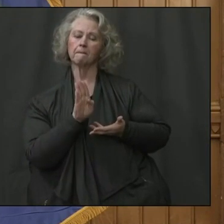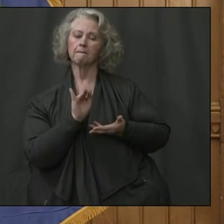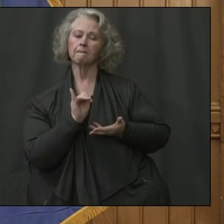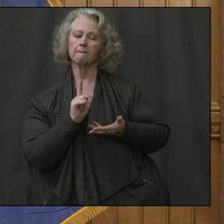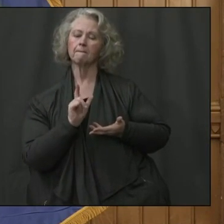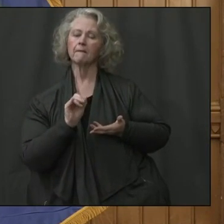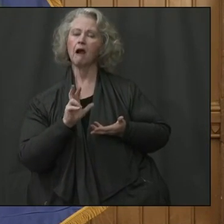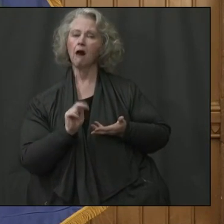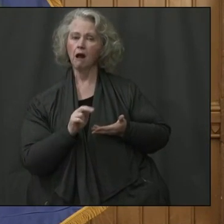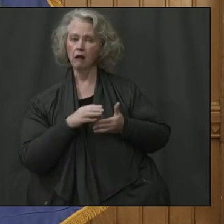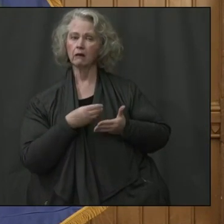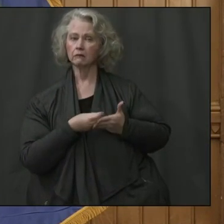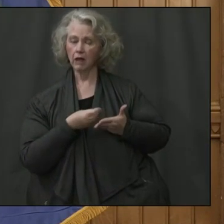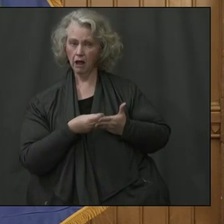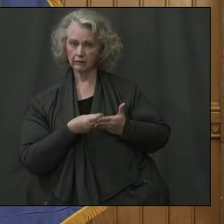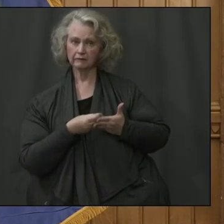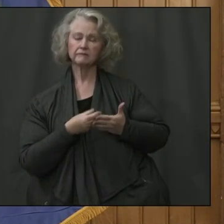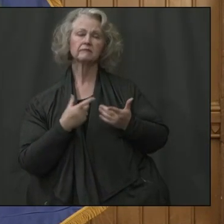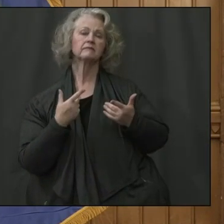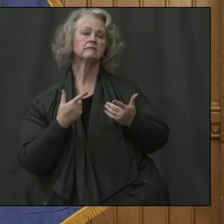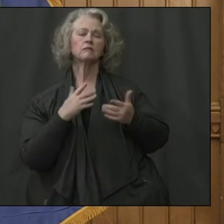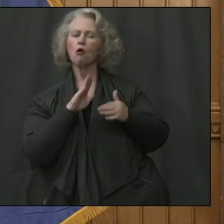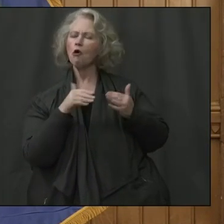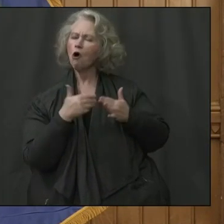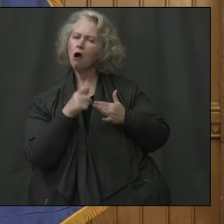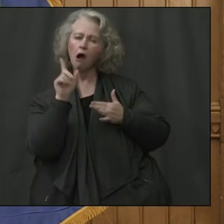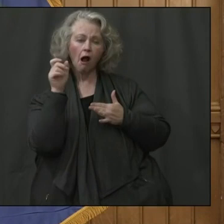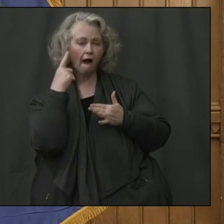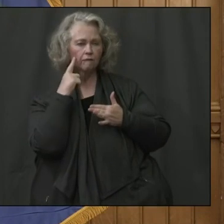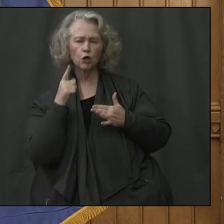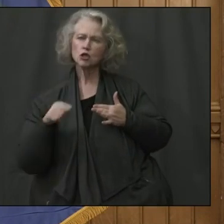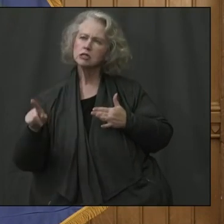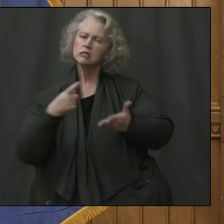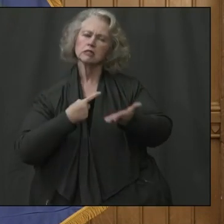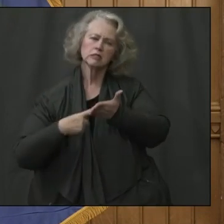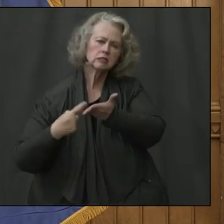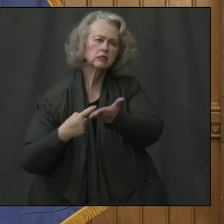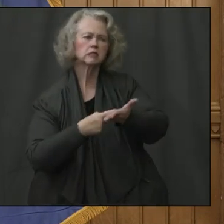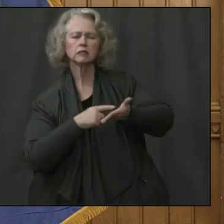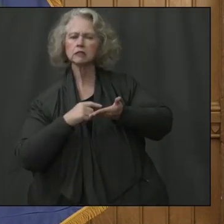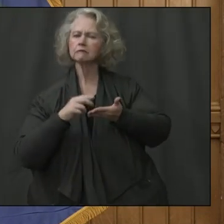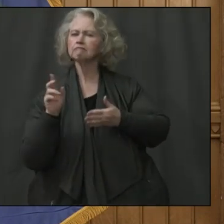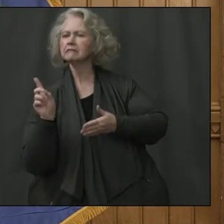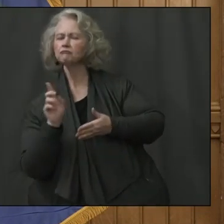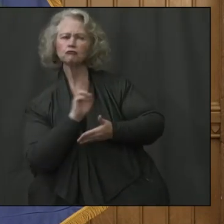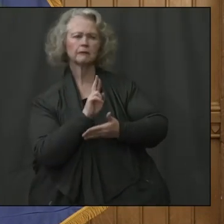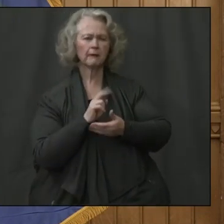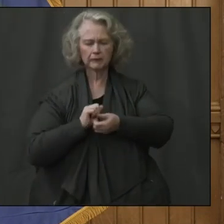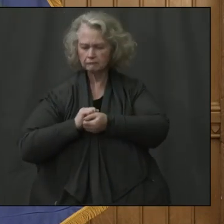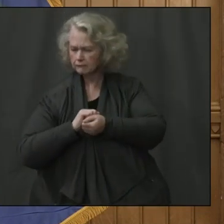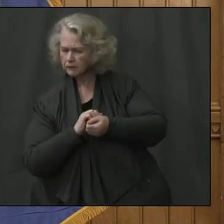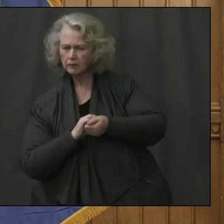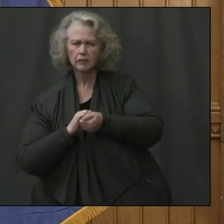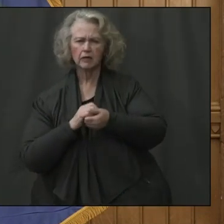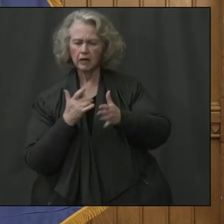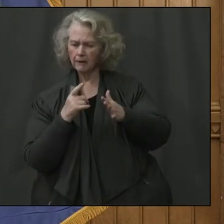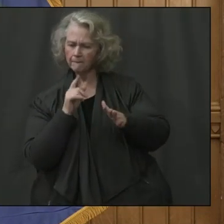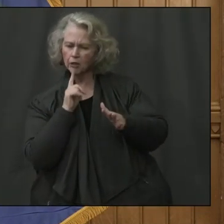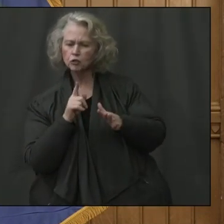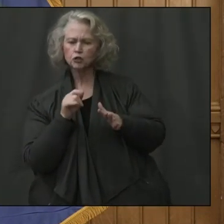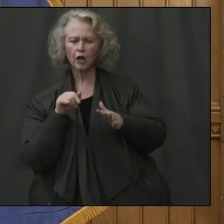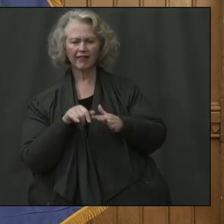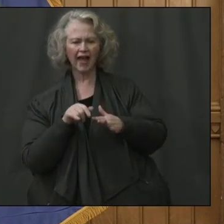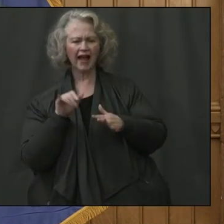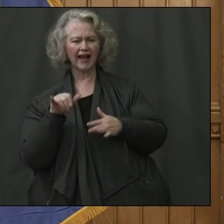all the governors together on both sides of the oil work to make sure that, um, the states had, um, some discretionary money